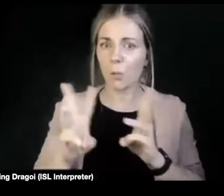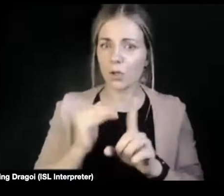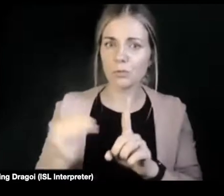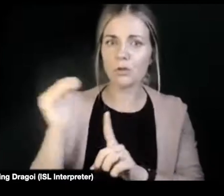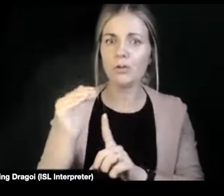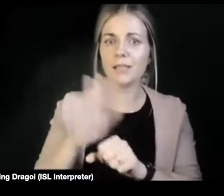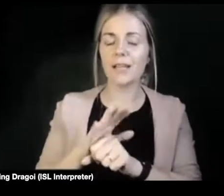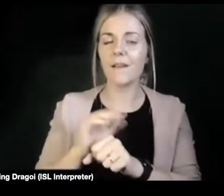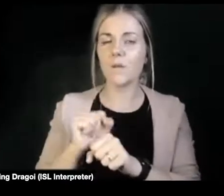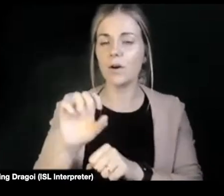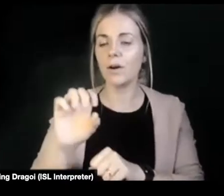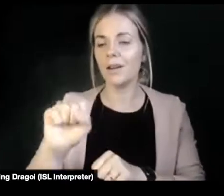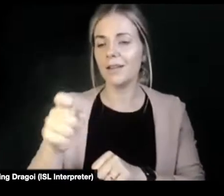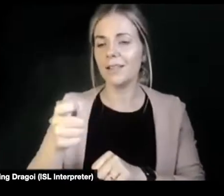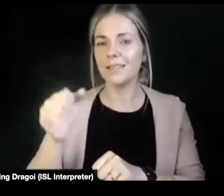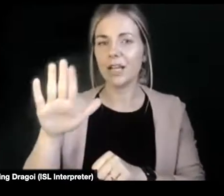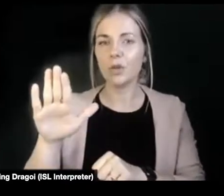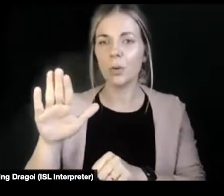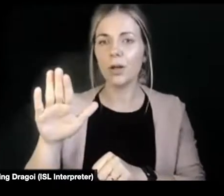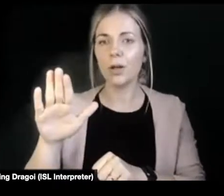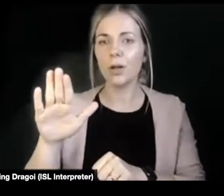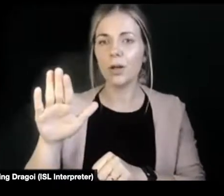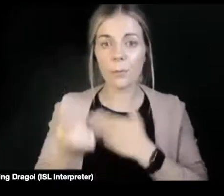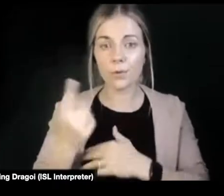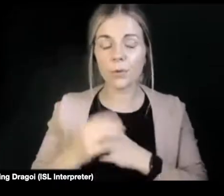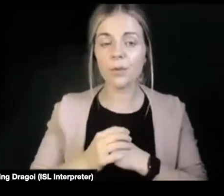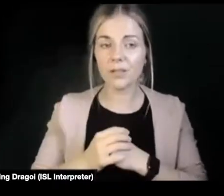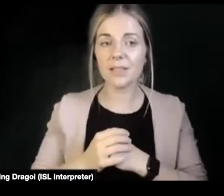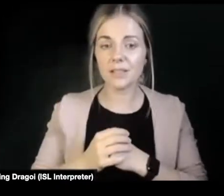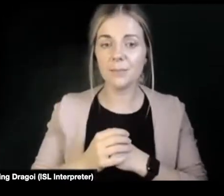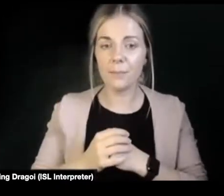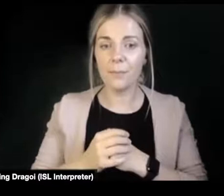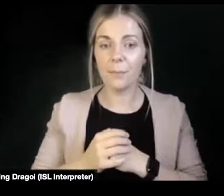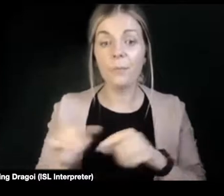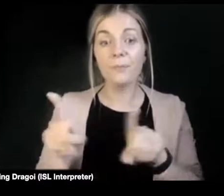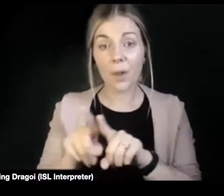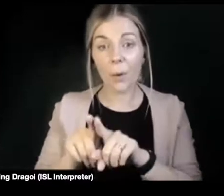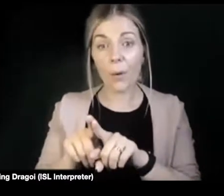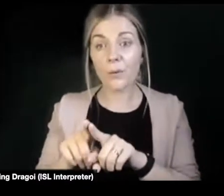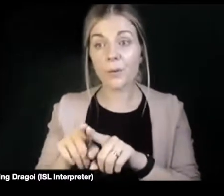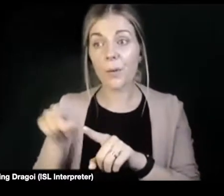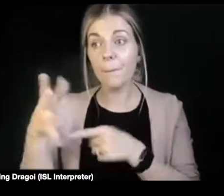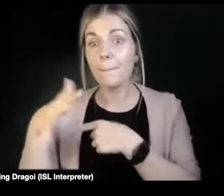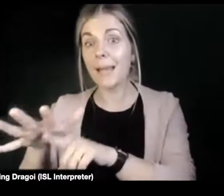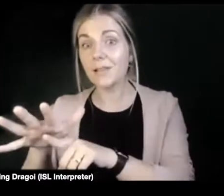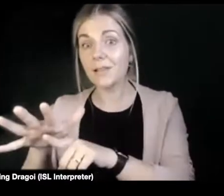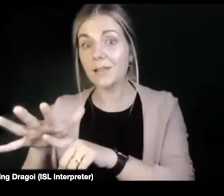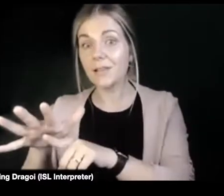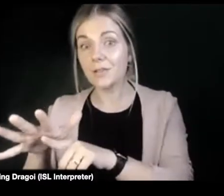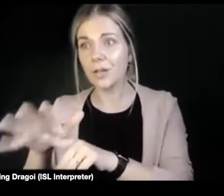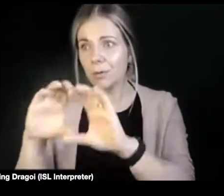opportunities that that should be also shared with disabled people in the LGBT